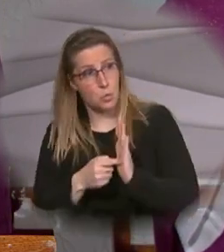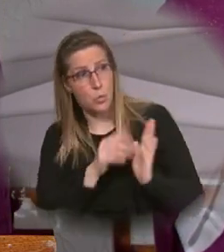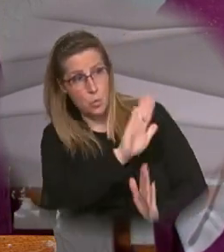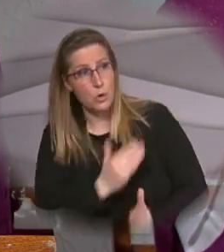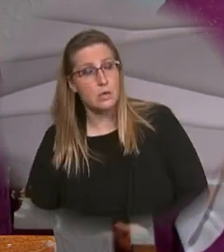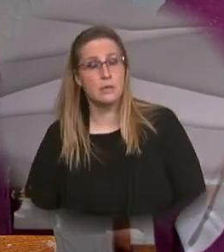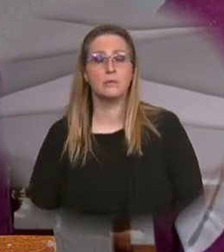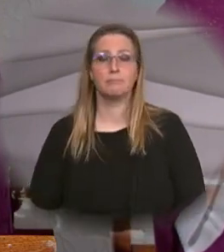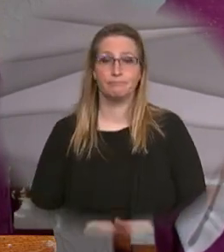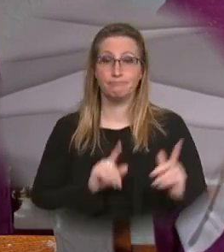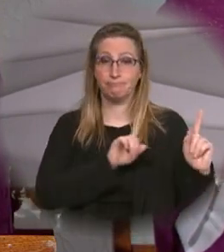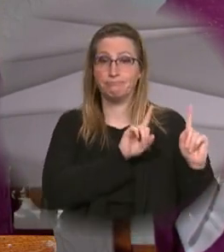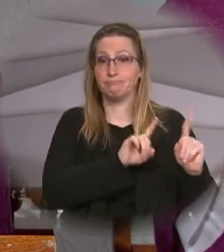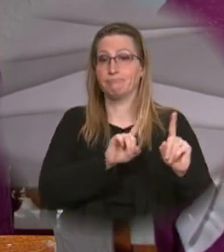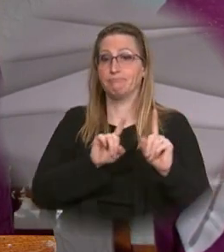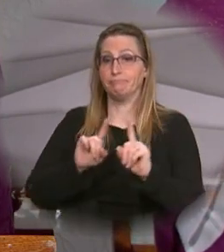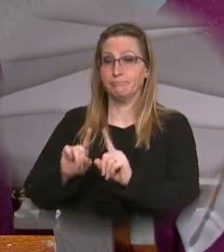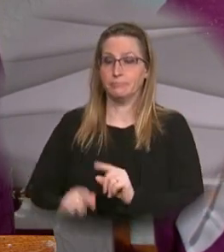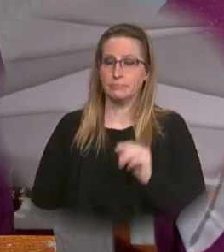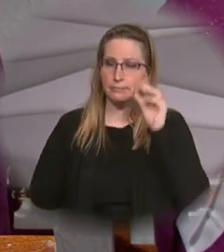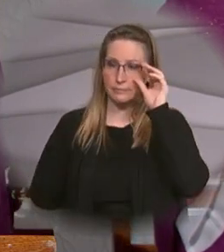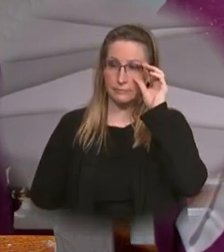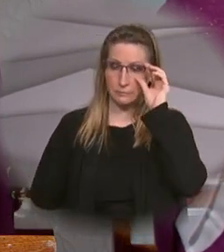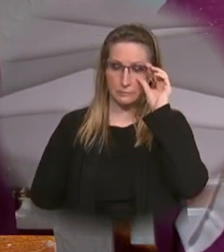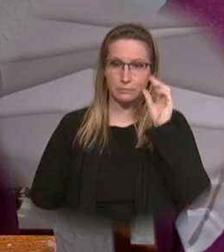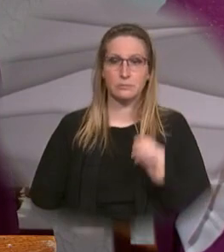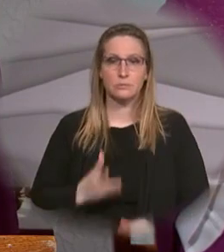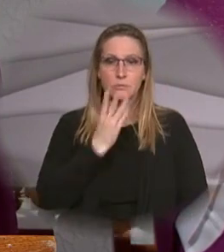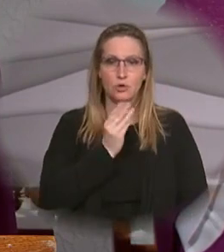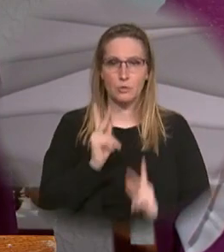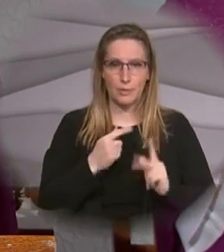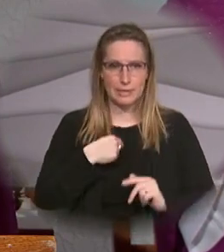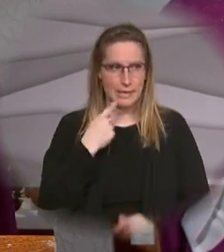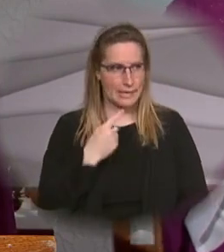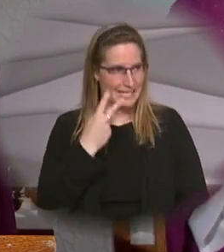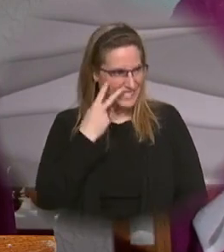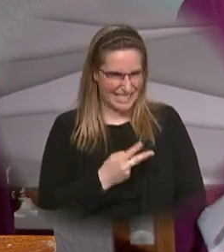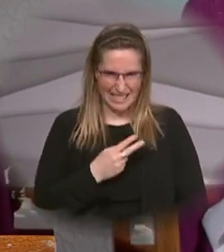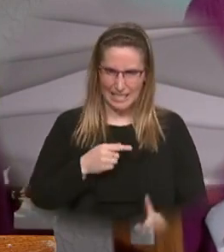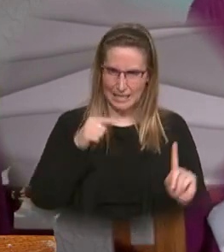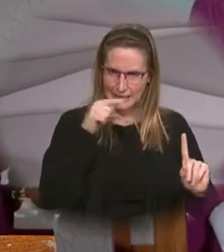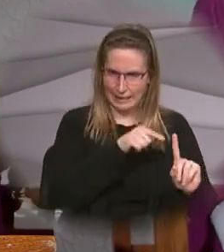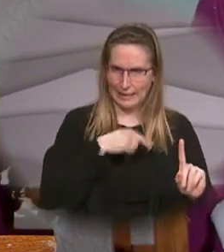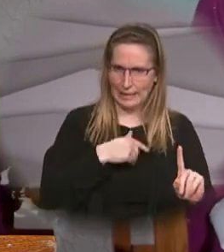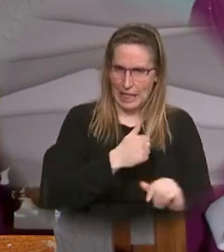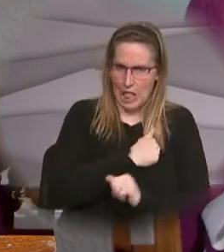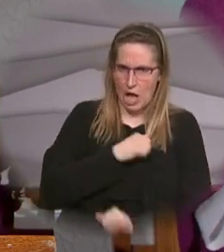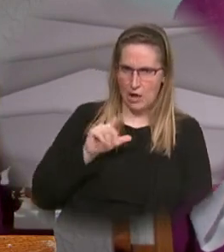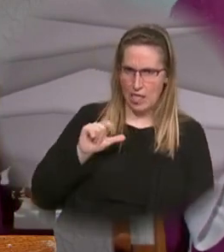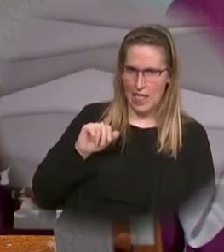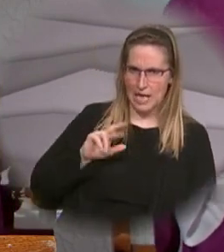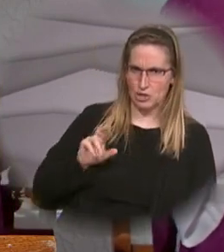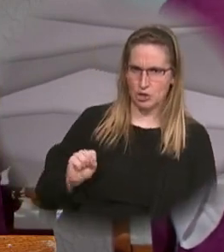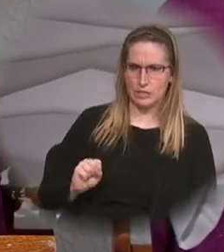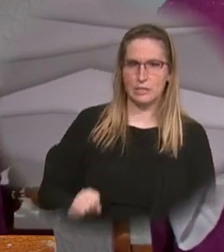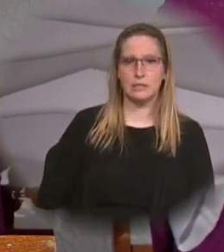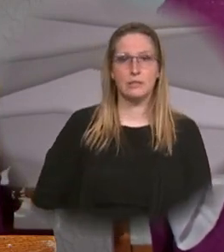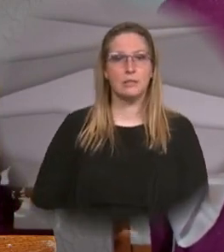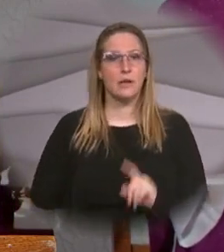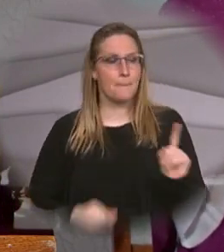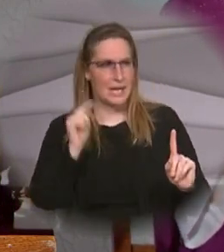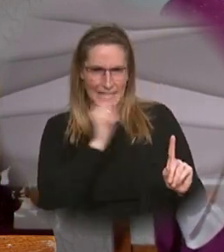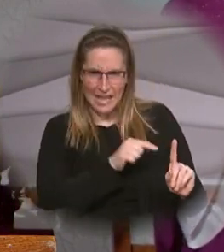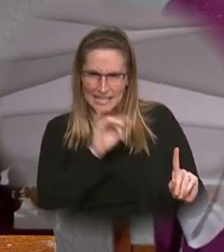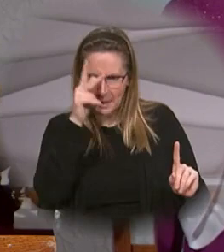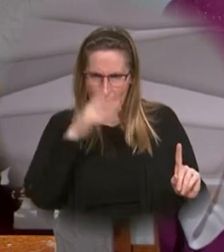and Jesus wept so the Jews said see how he loved him but some of them said could not the one who opened